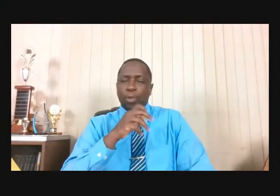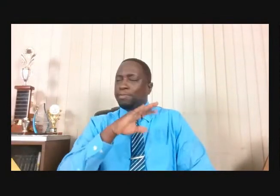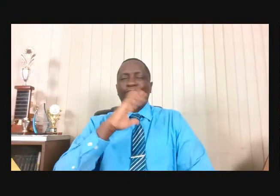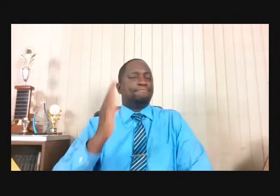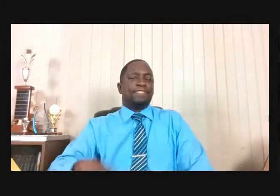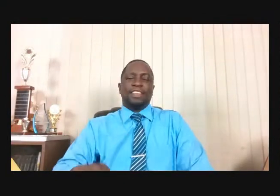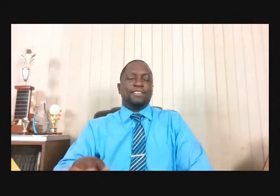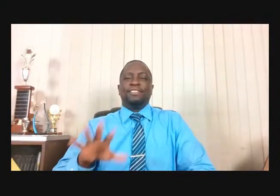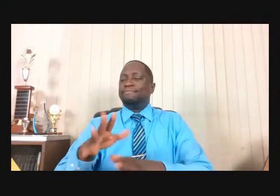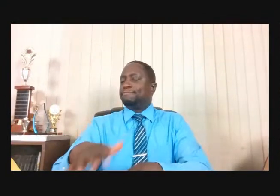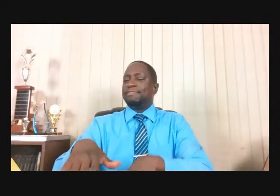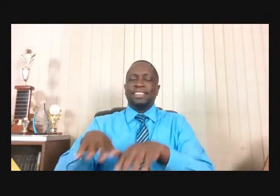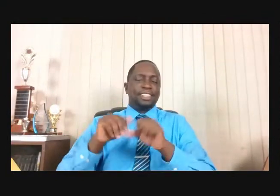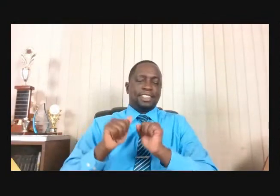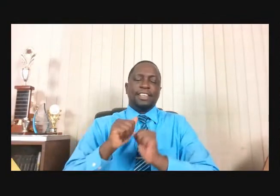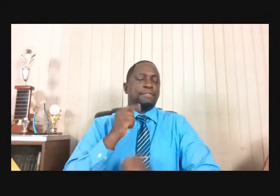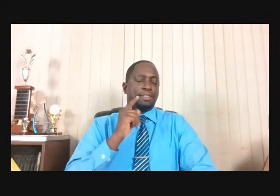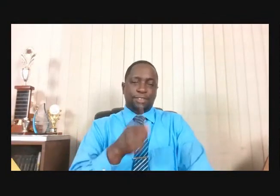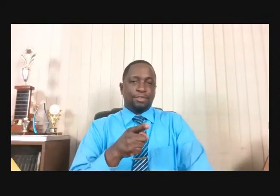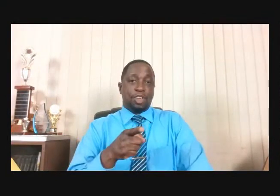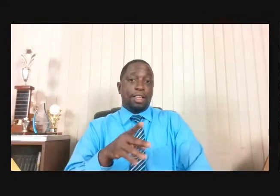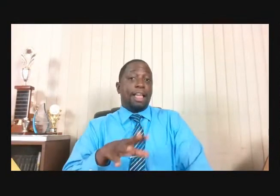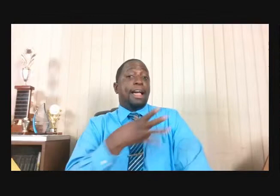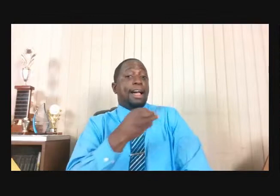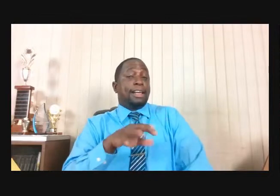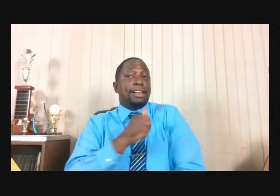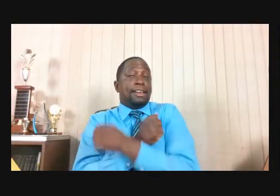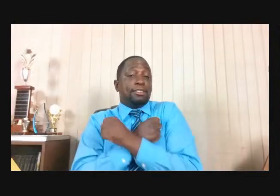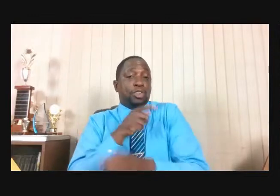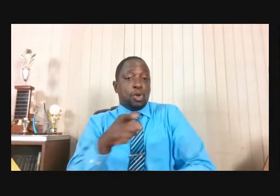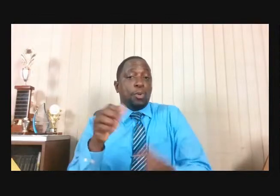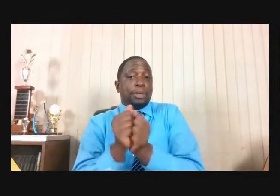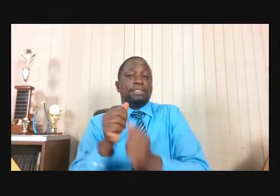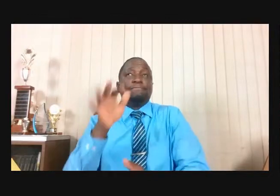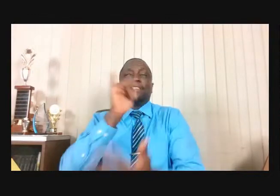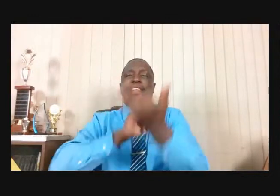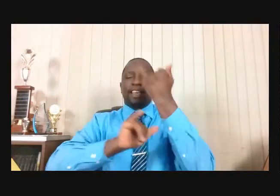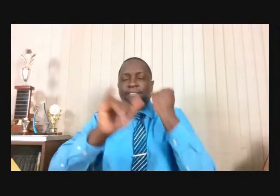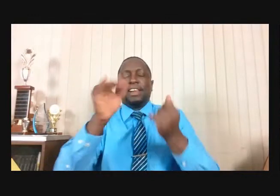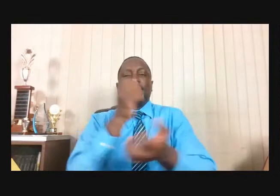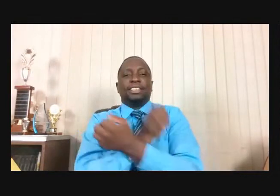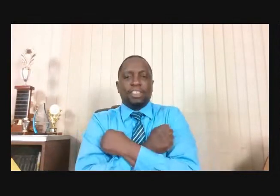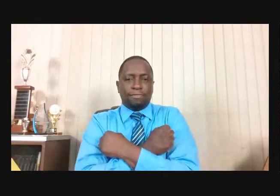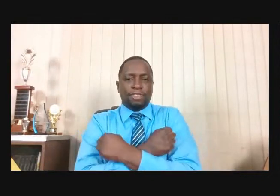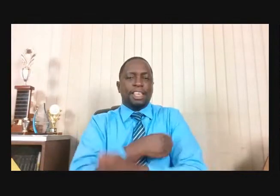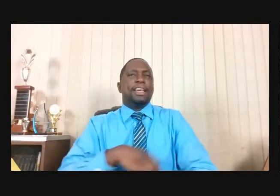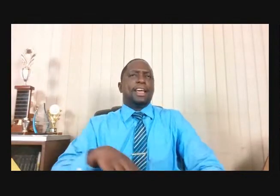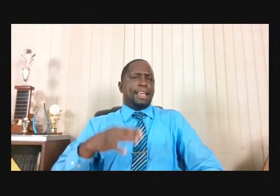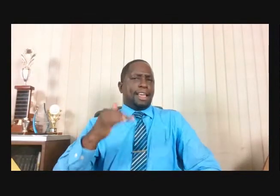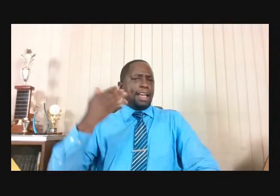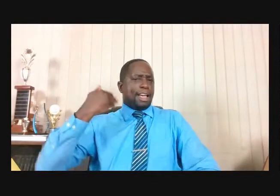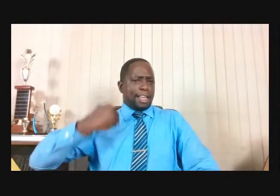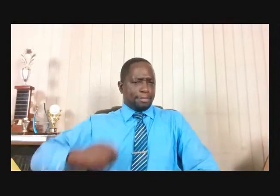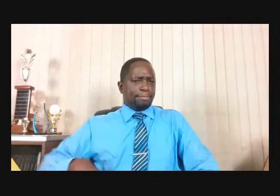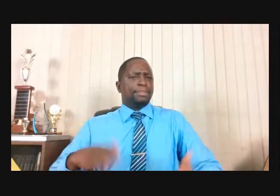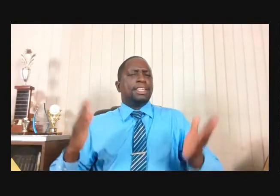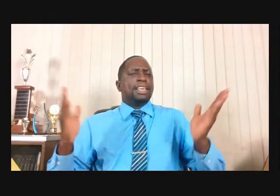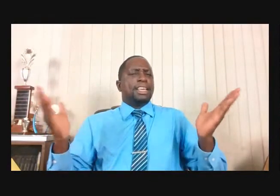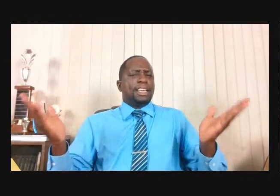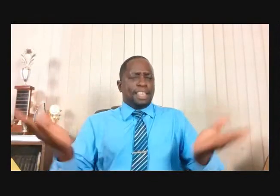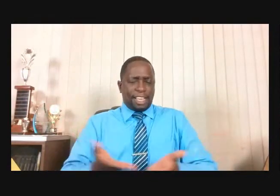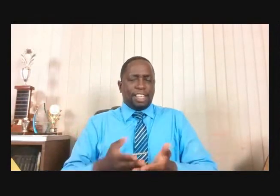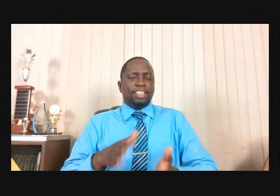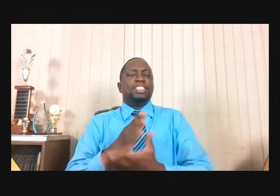Your Side And Who Loves You With An Everlasting Love I'm Here To Share With You That God